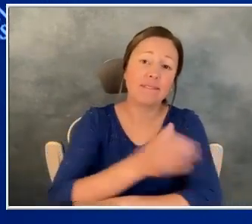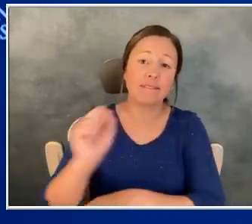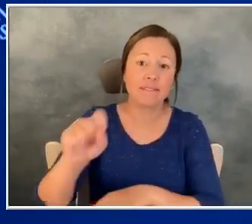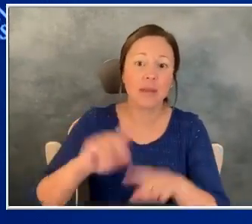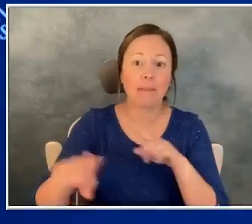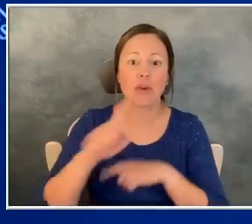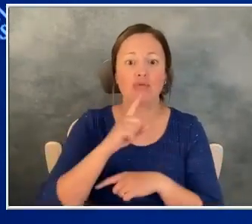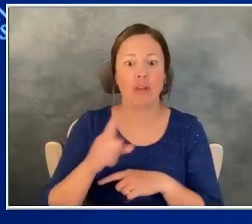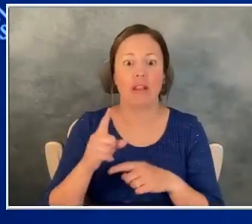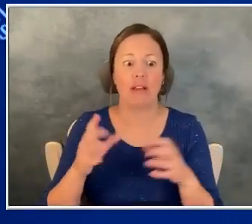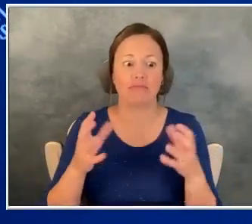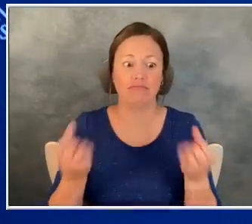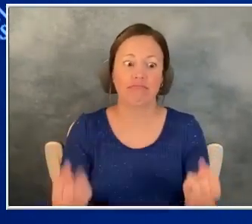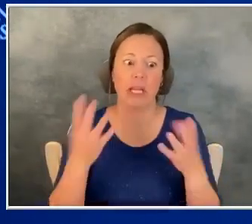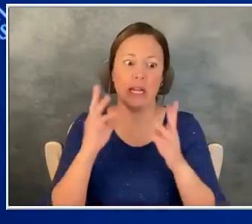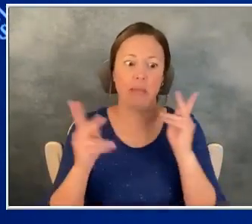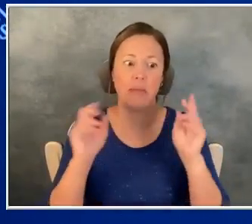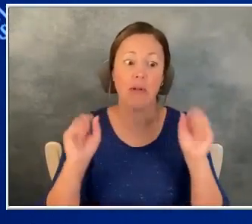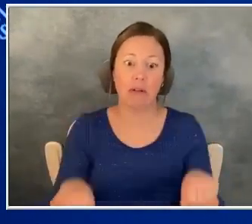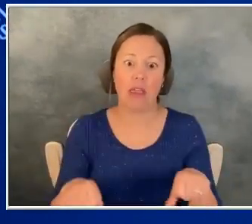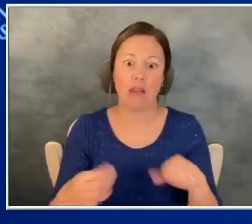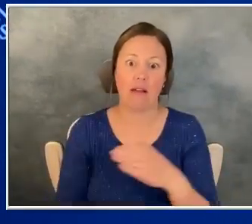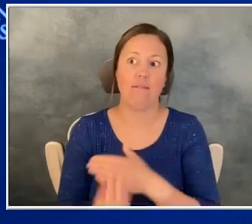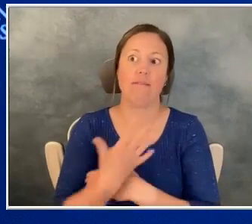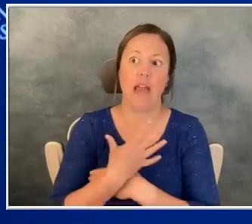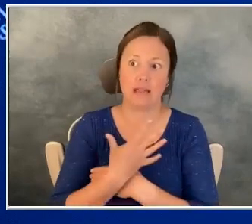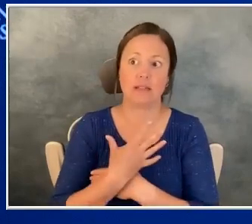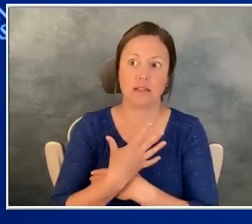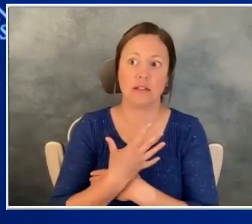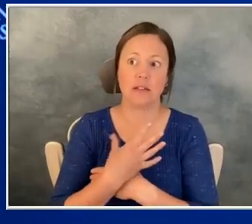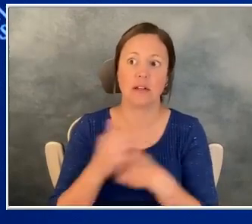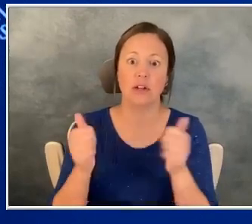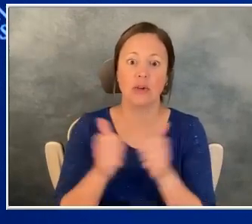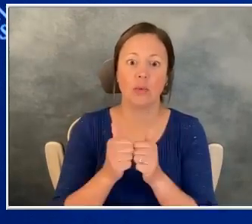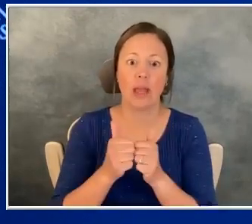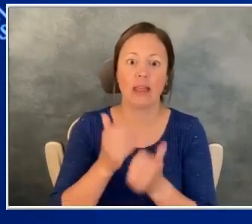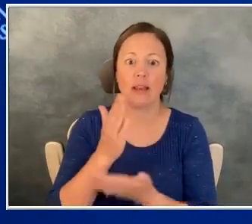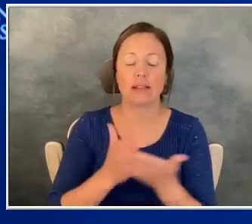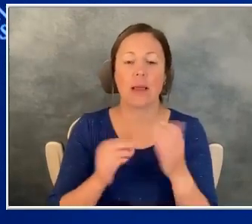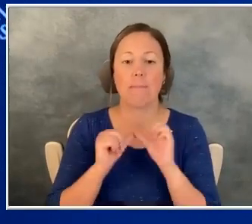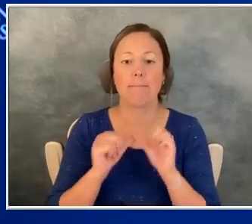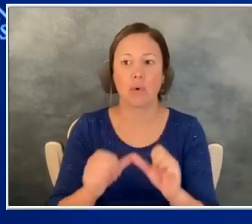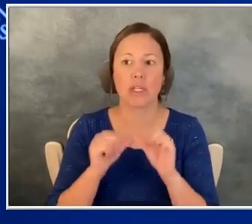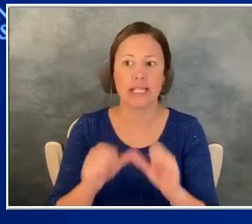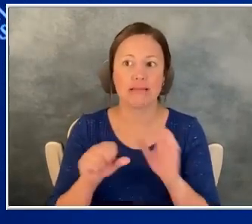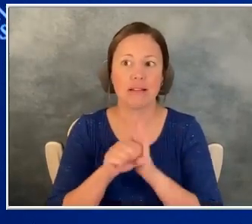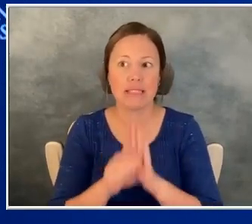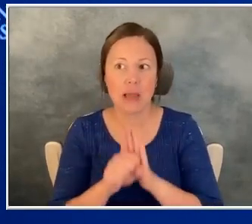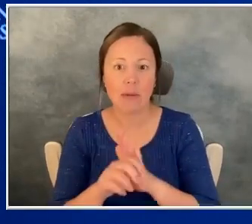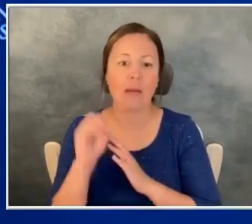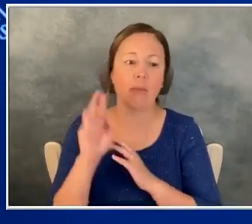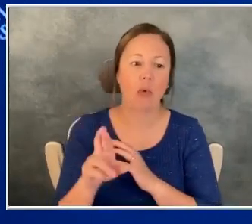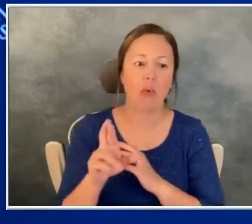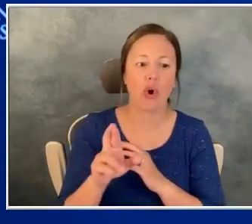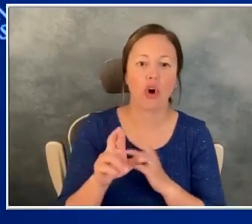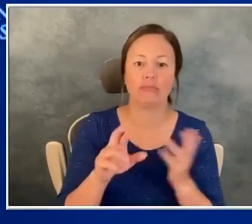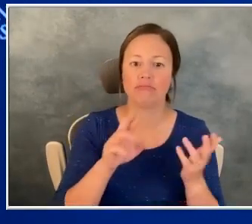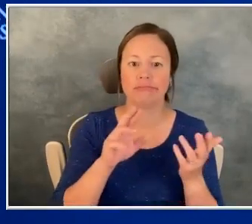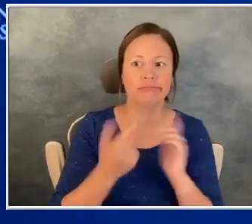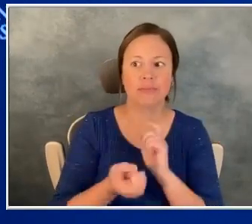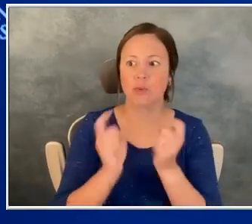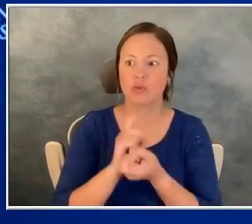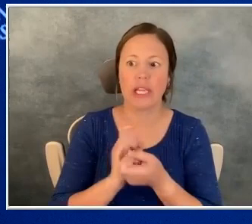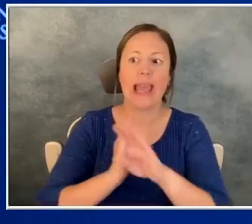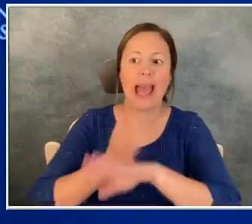people that can be affected by some persistent symptoms or just changes after they've had